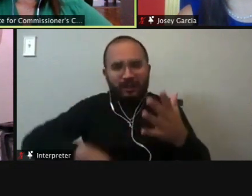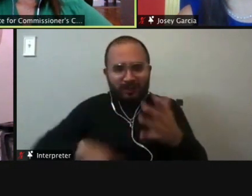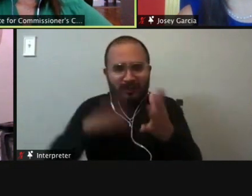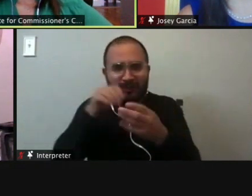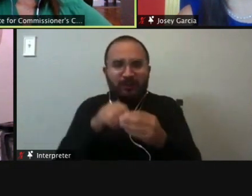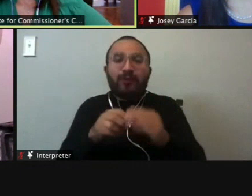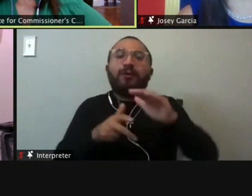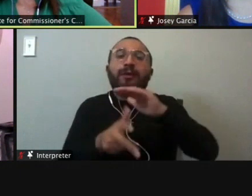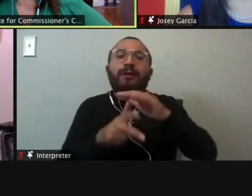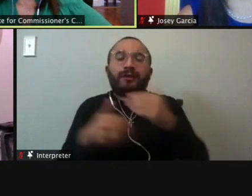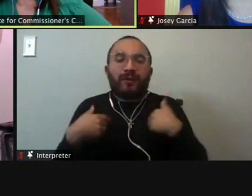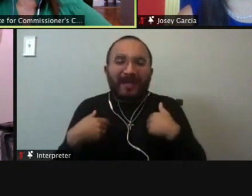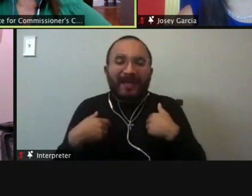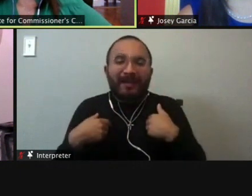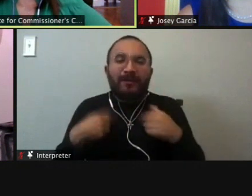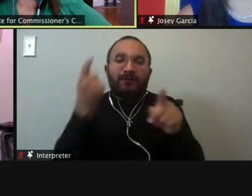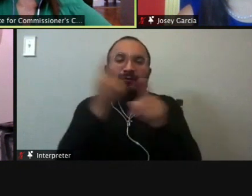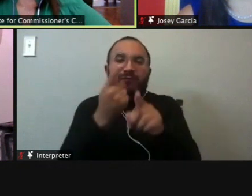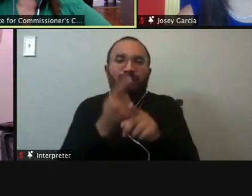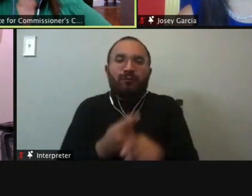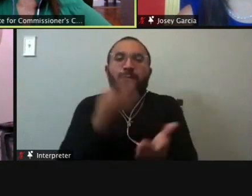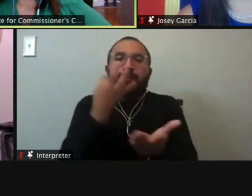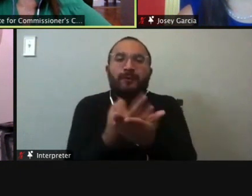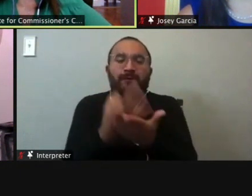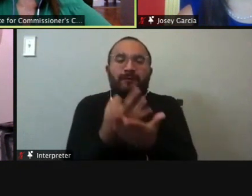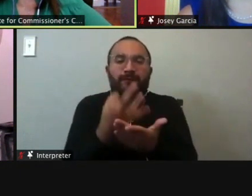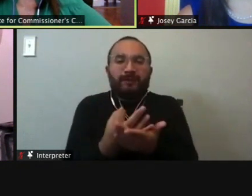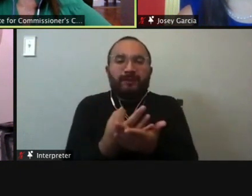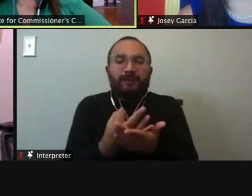programs like that programs that actually make a difference.